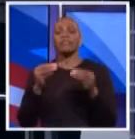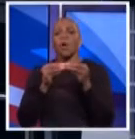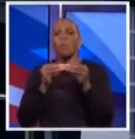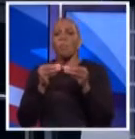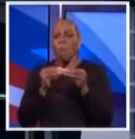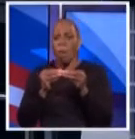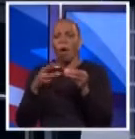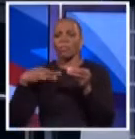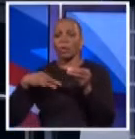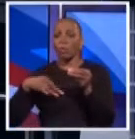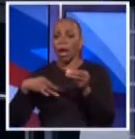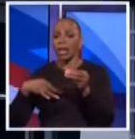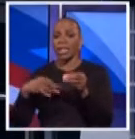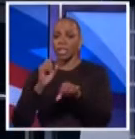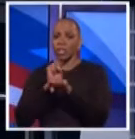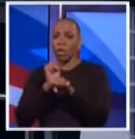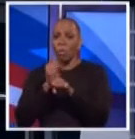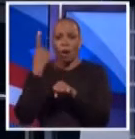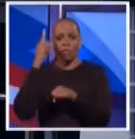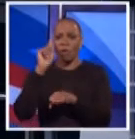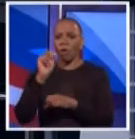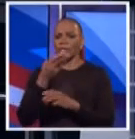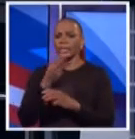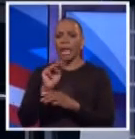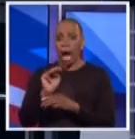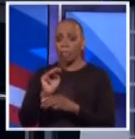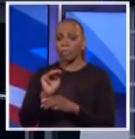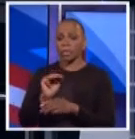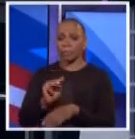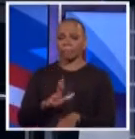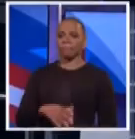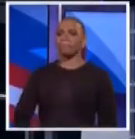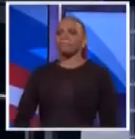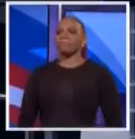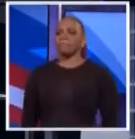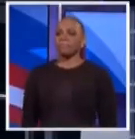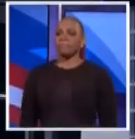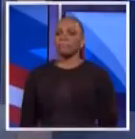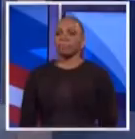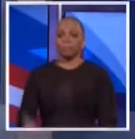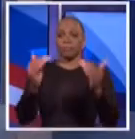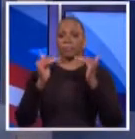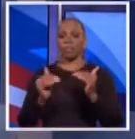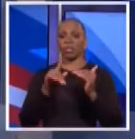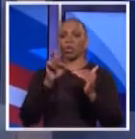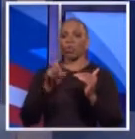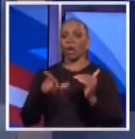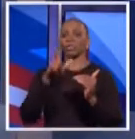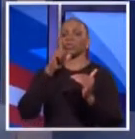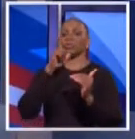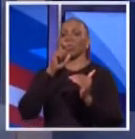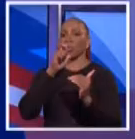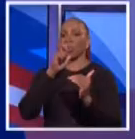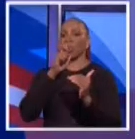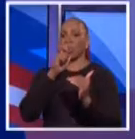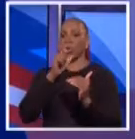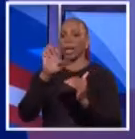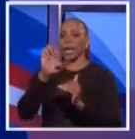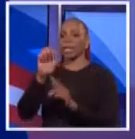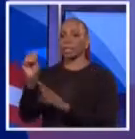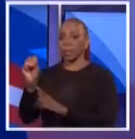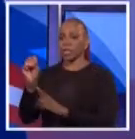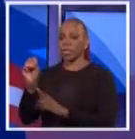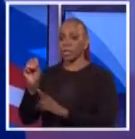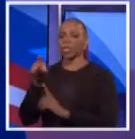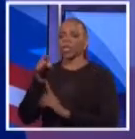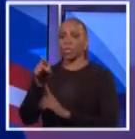incredible is you didn't work for Thompson, and you didn't vote for Obama. Okay, the next question goes to Mr. Spitzer. Mr. Spitzer, you